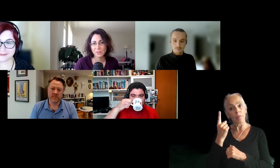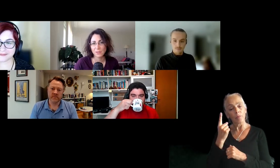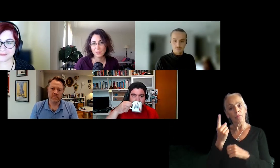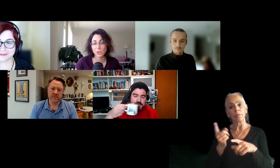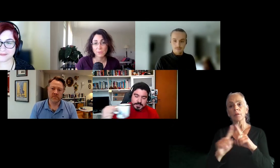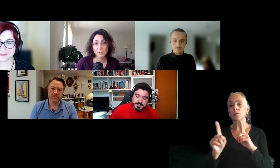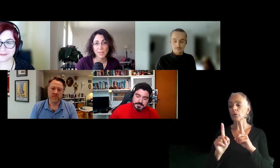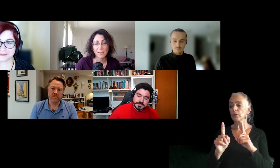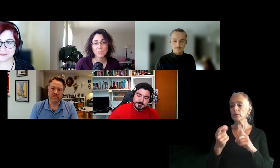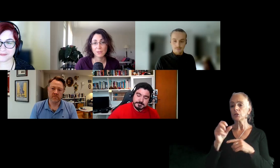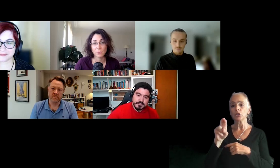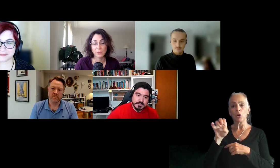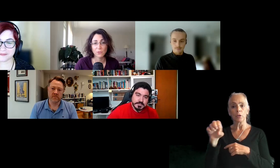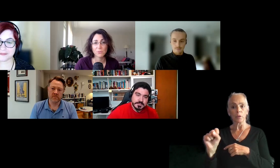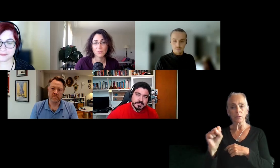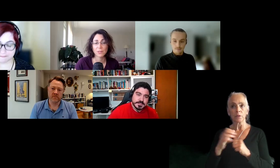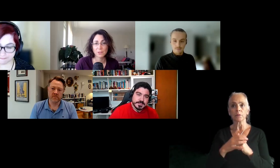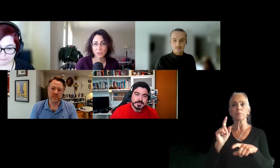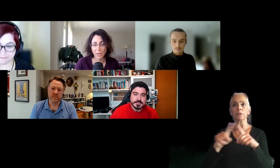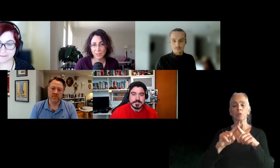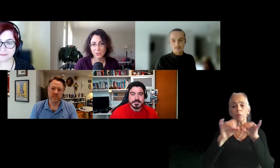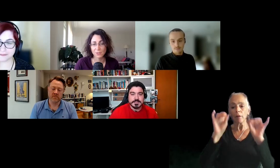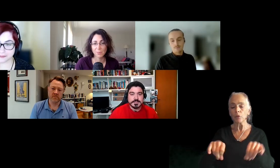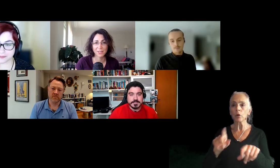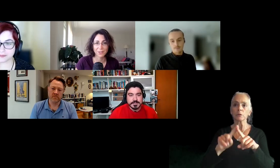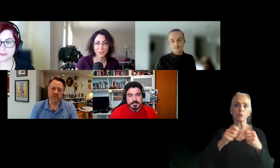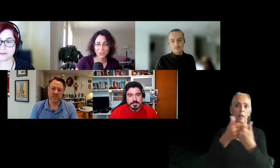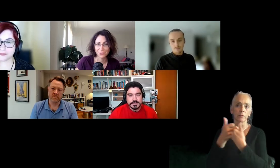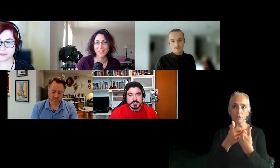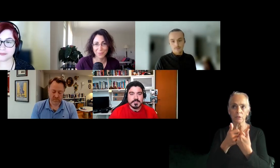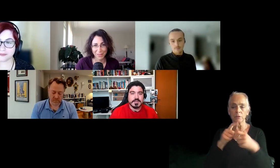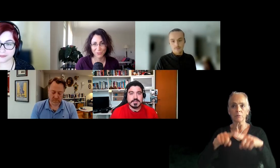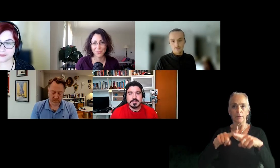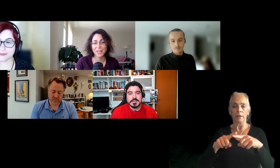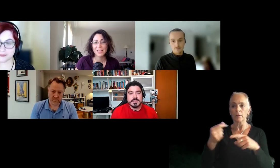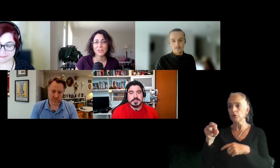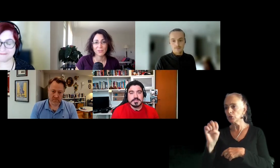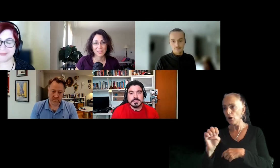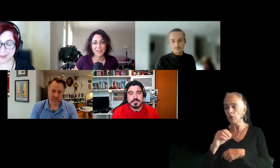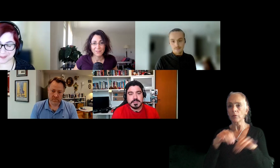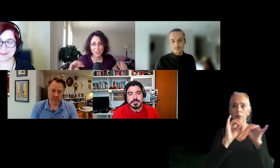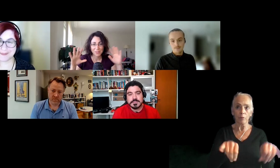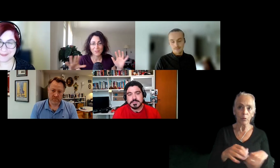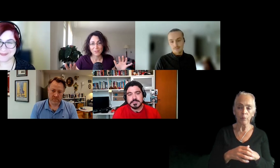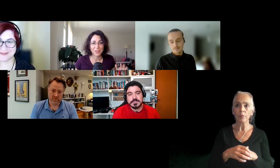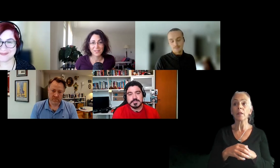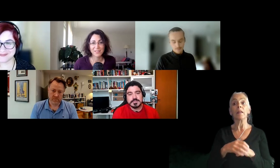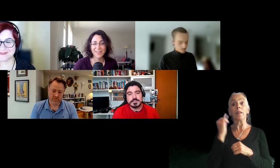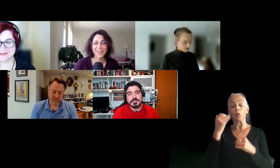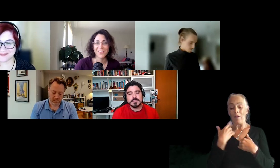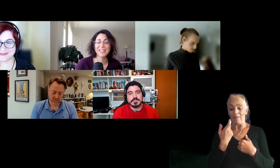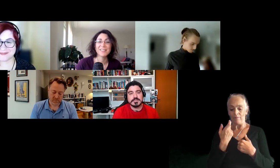different genres of game and the different platforms and what are different challenges depending on the genre and the platform. So, if you can have a little bit of